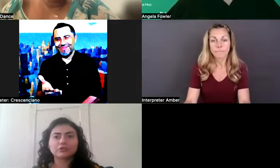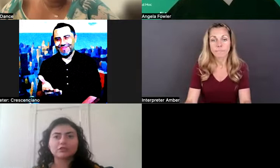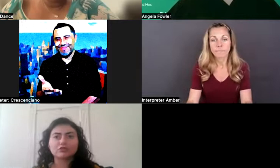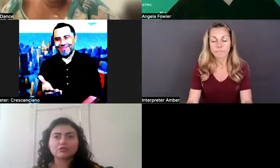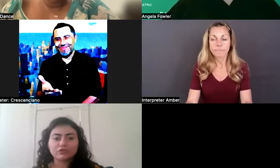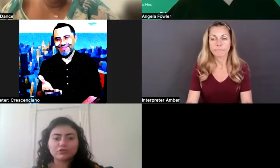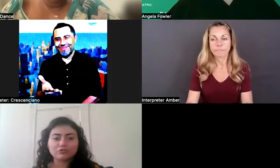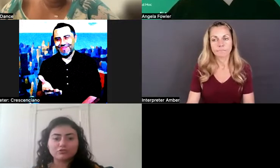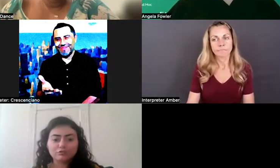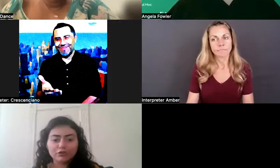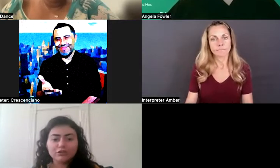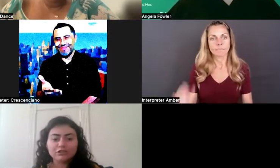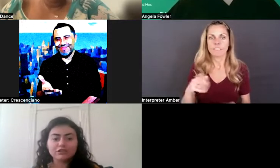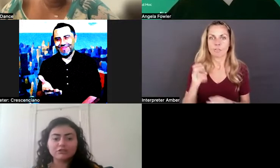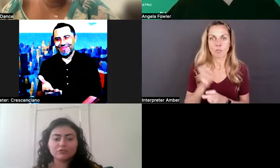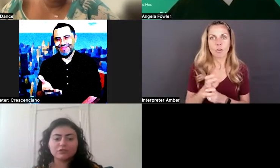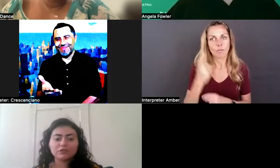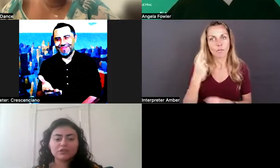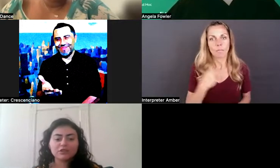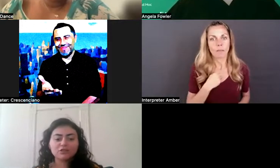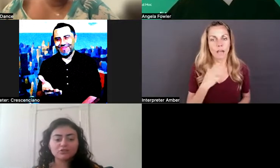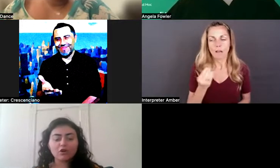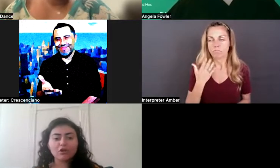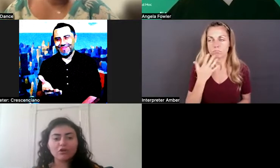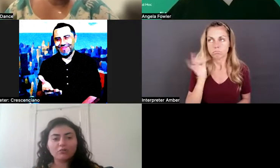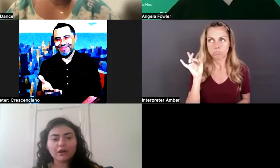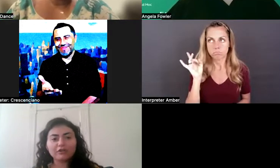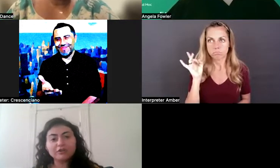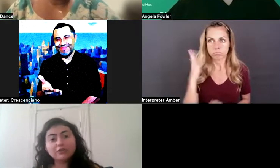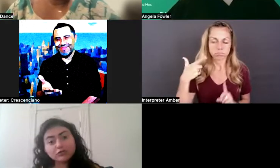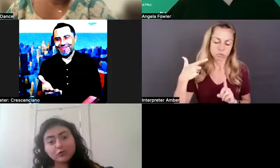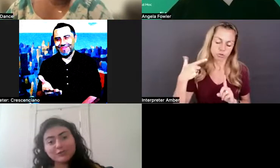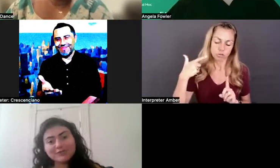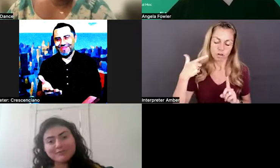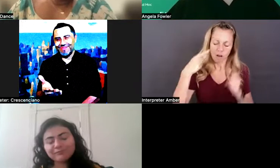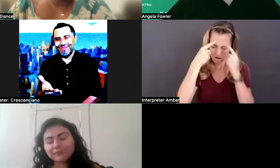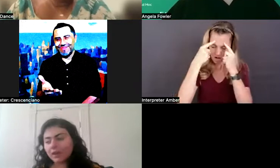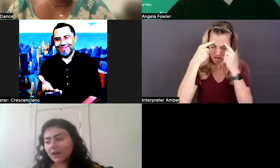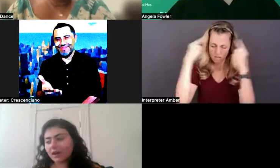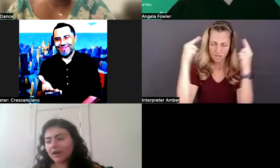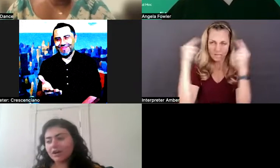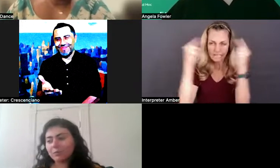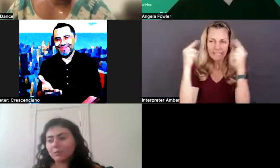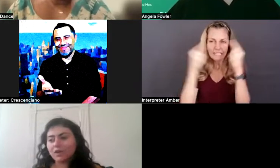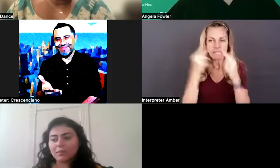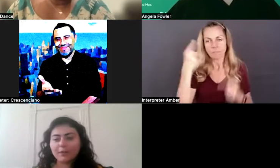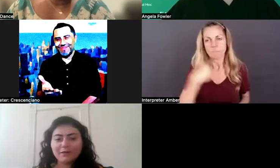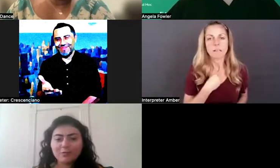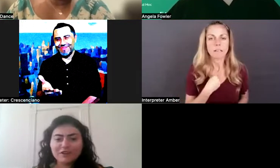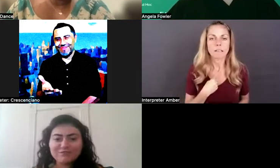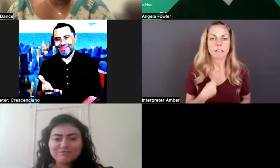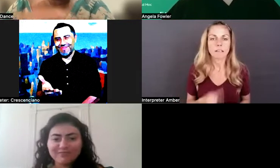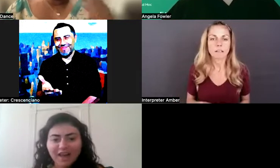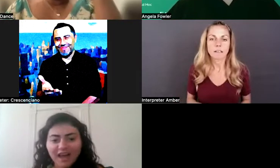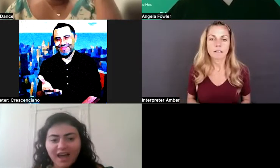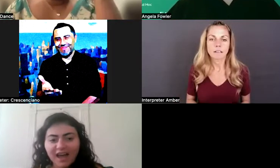difficult and it triggers really, really strong migraines for me. Um, that